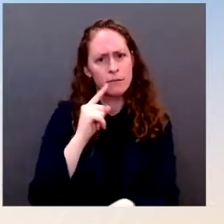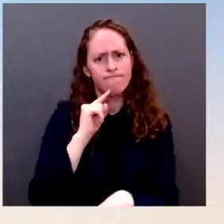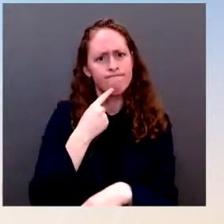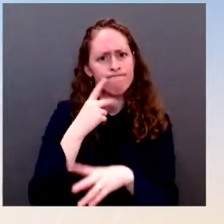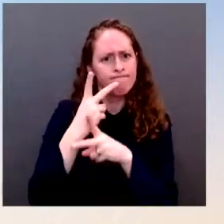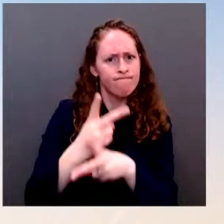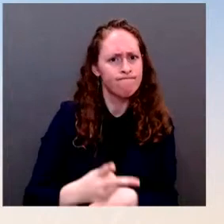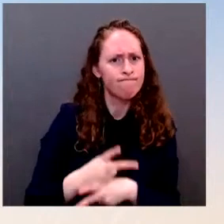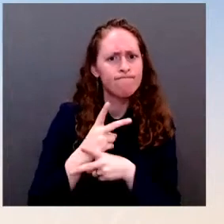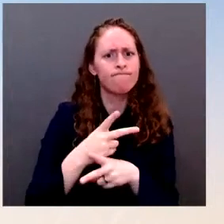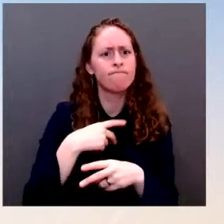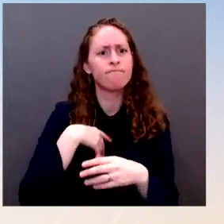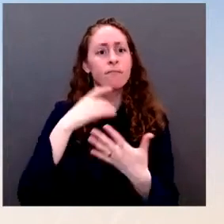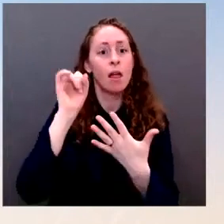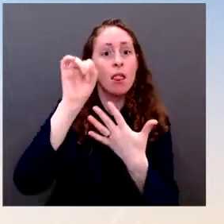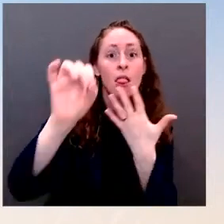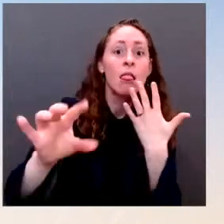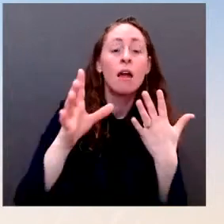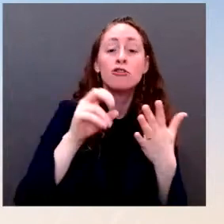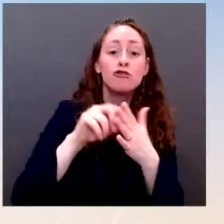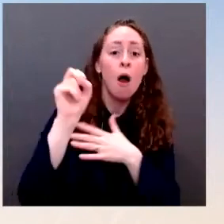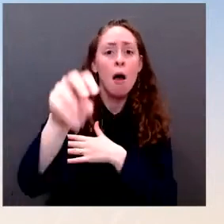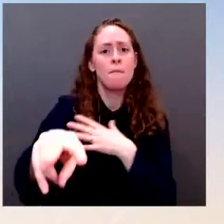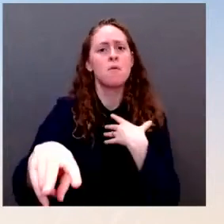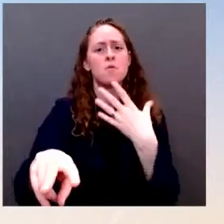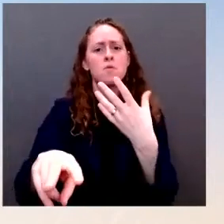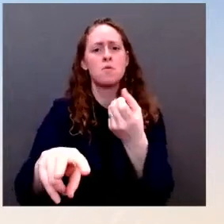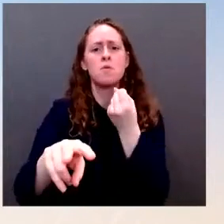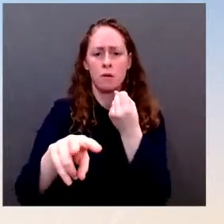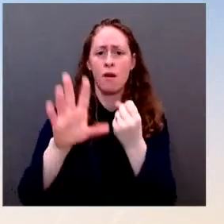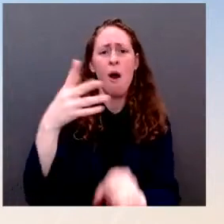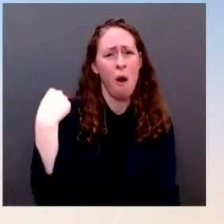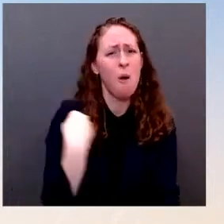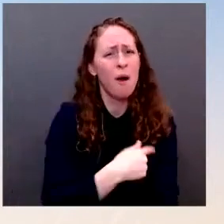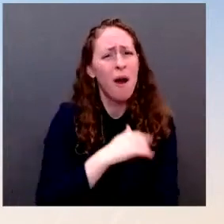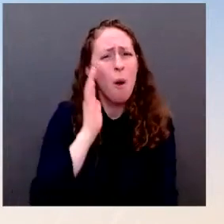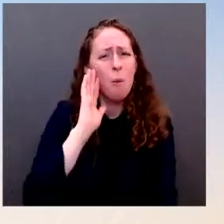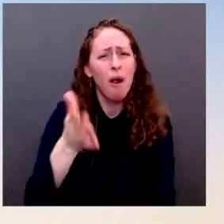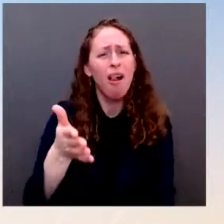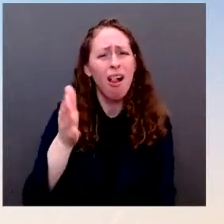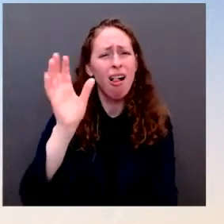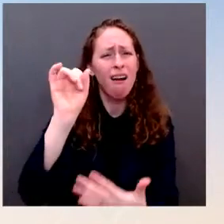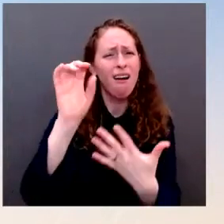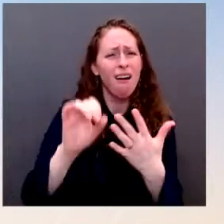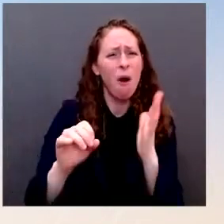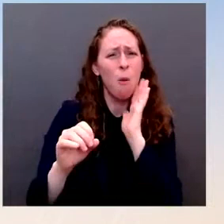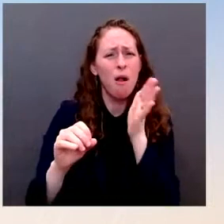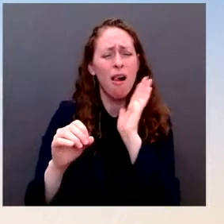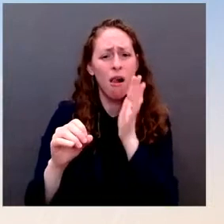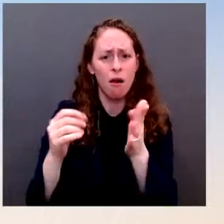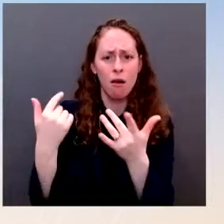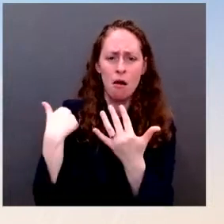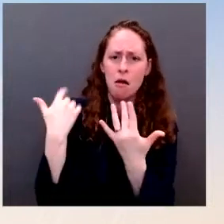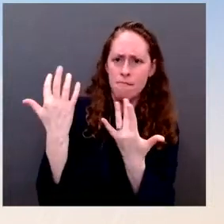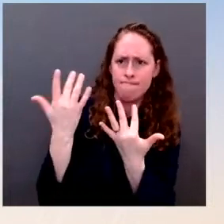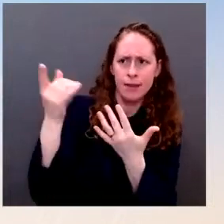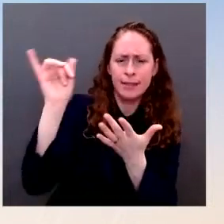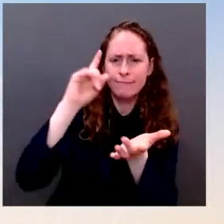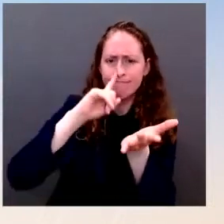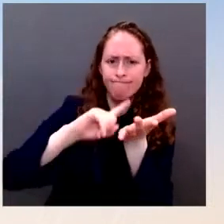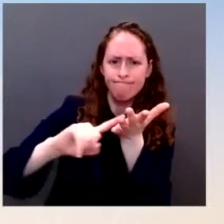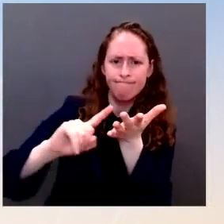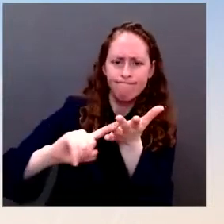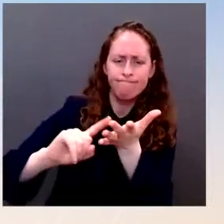we could. And we absolutely remain committed to that to answer the other part of your question. While I did not go into this level of detail during the plane gaggle,